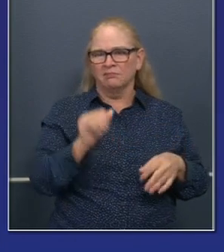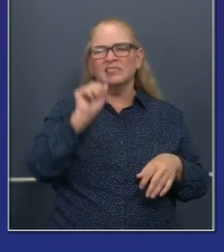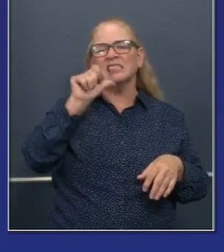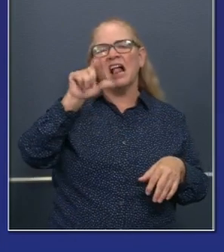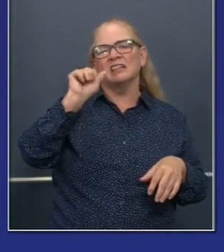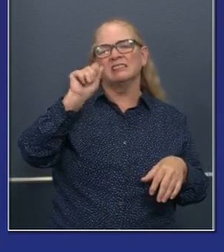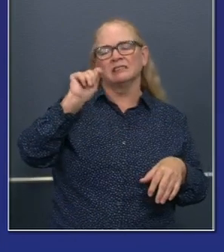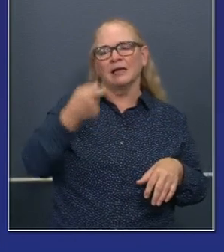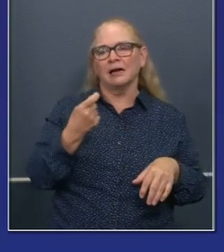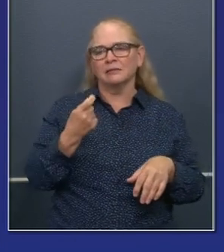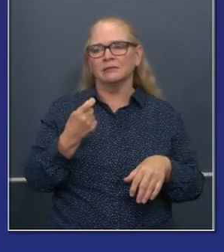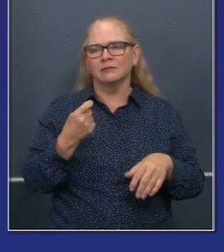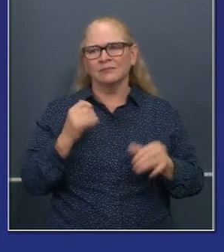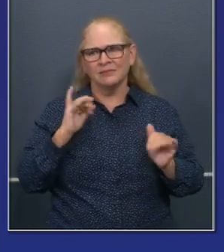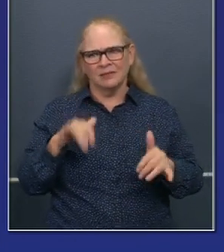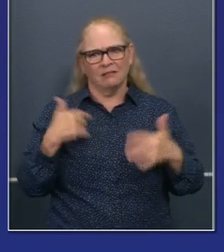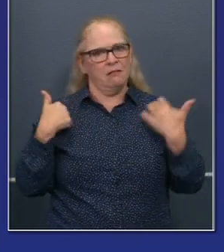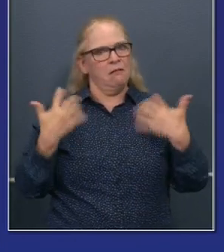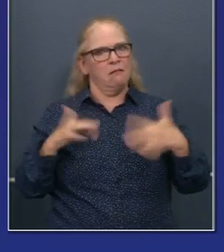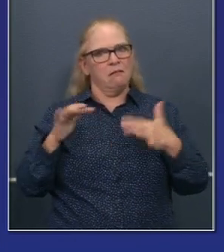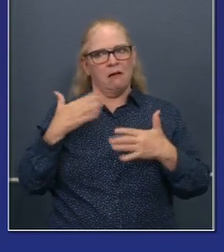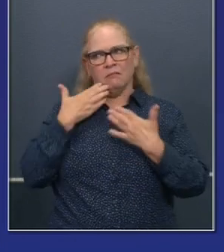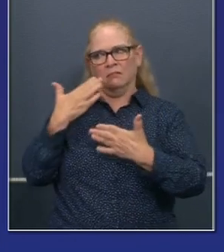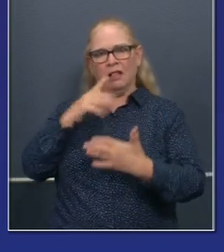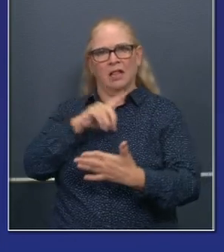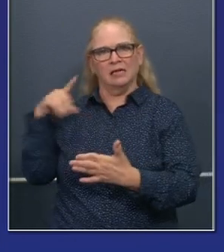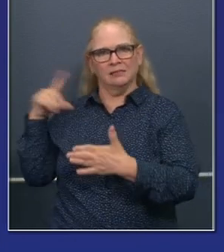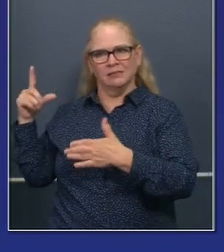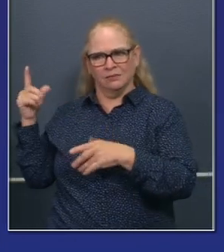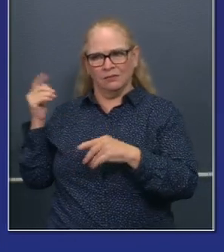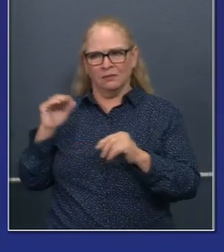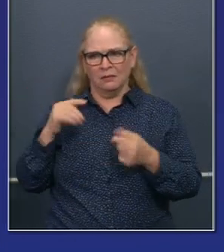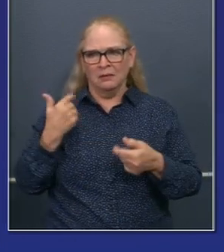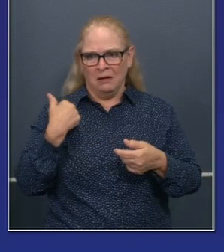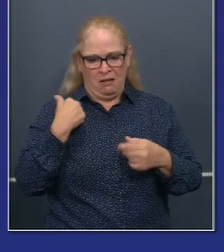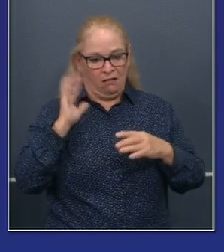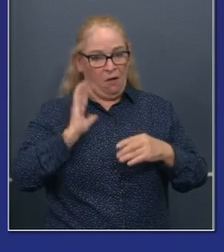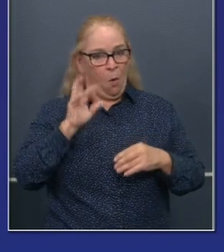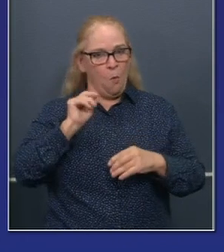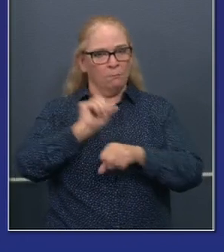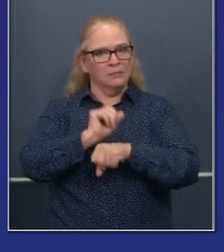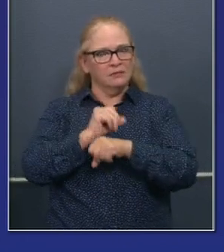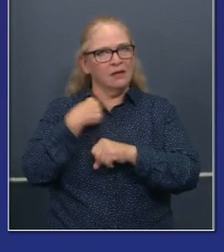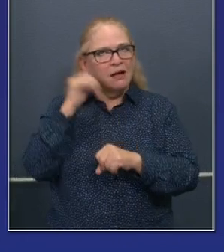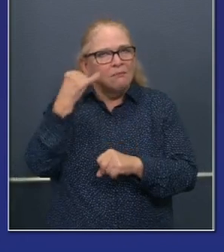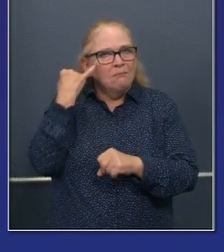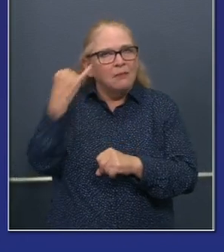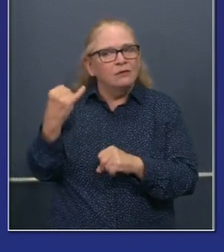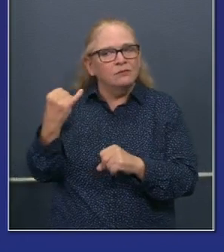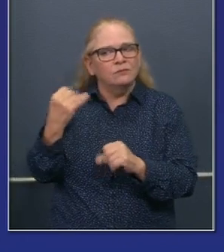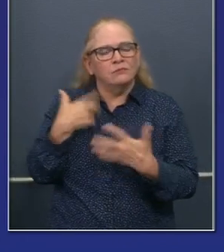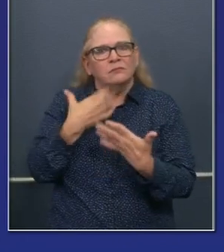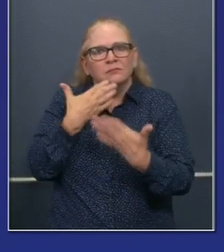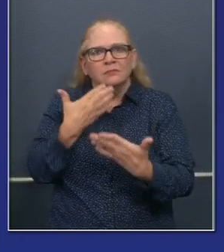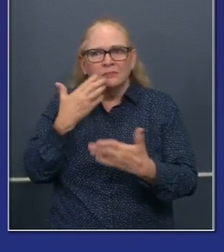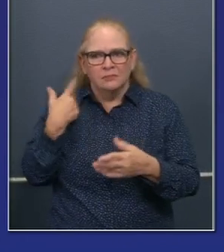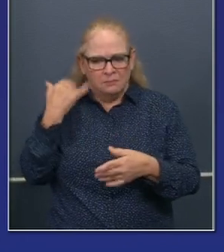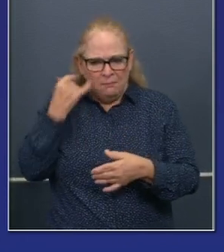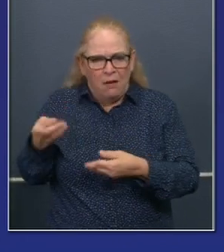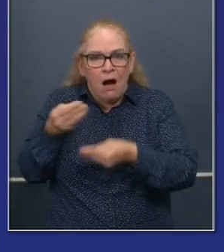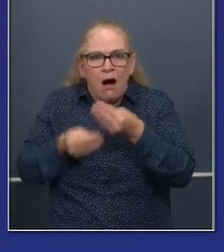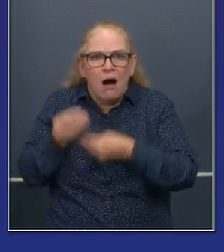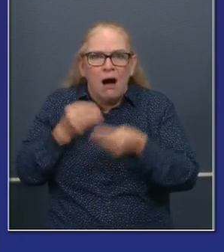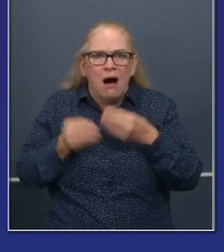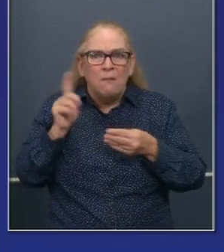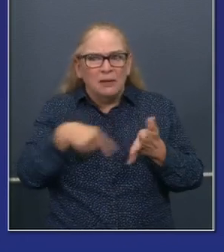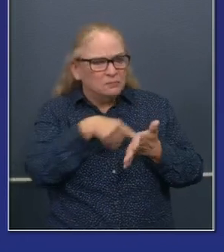small business owner, uh, I could deeply appreciate, uh, cashflow concerns and issues, uh, being able to defer for at least a year up